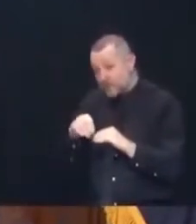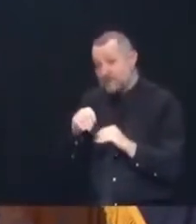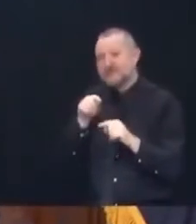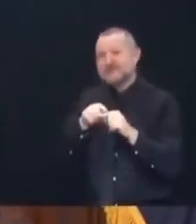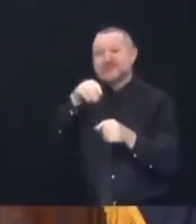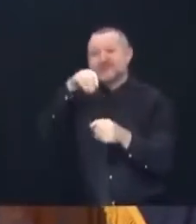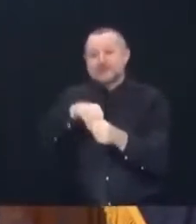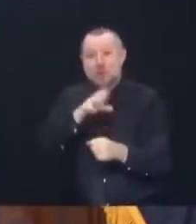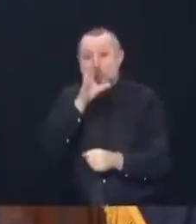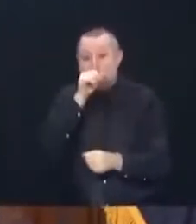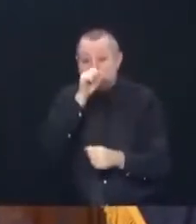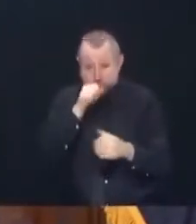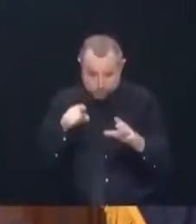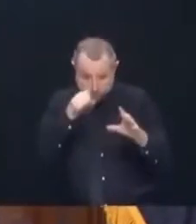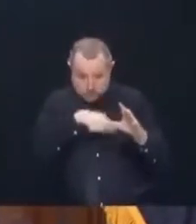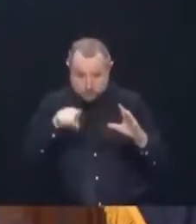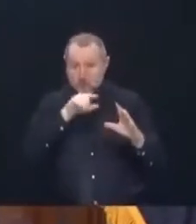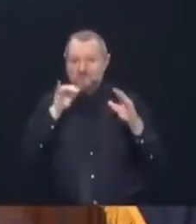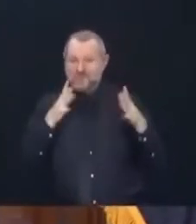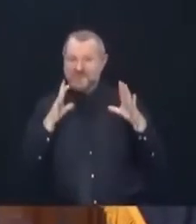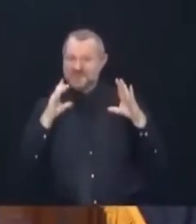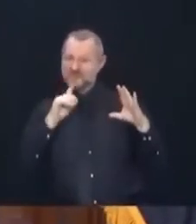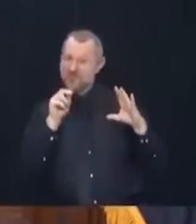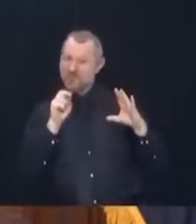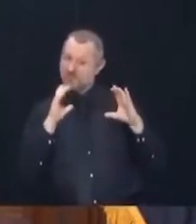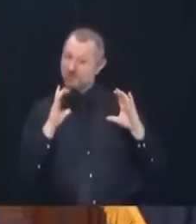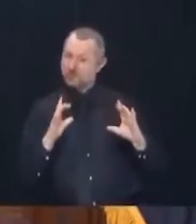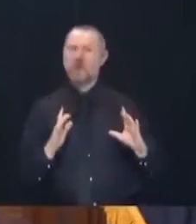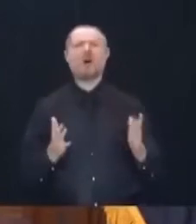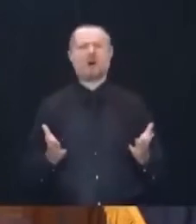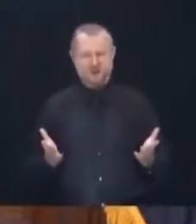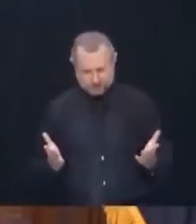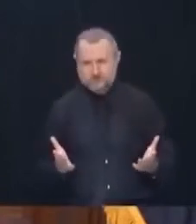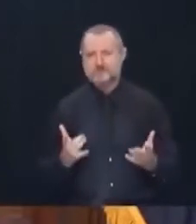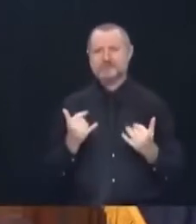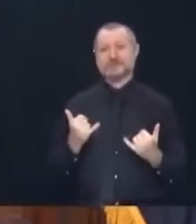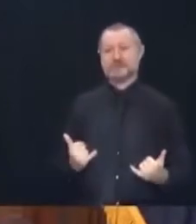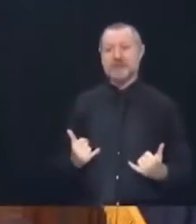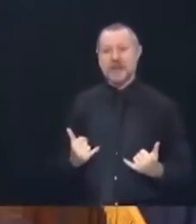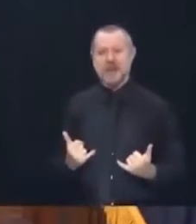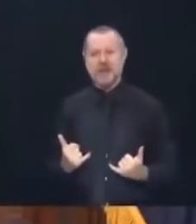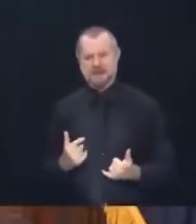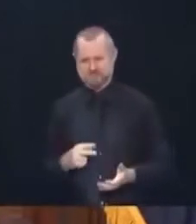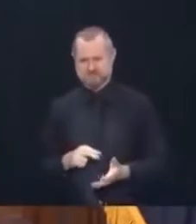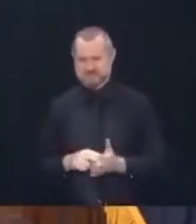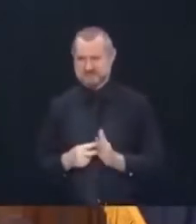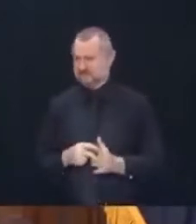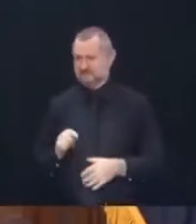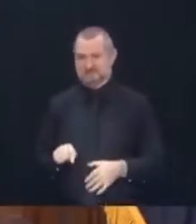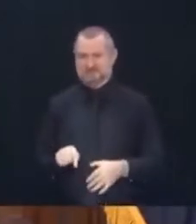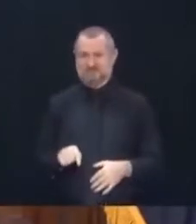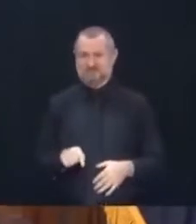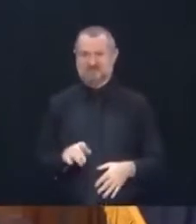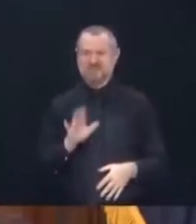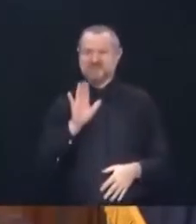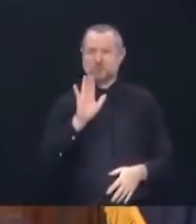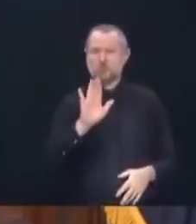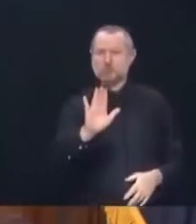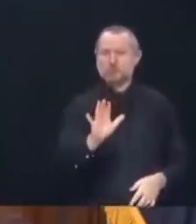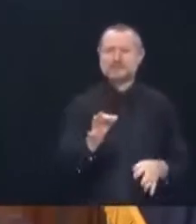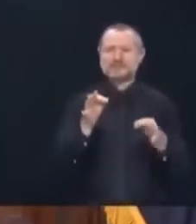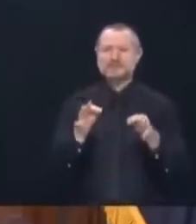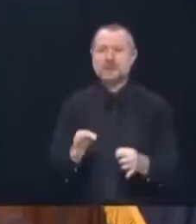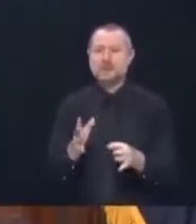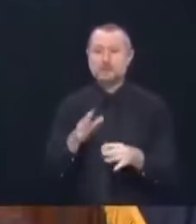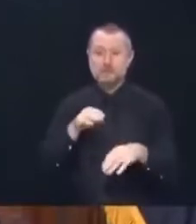zone. Because now it's saying the decision isn't just about a school. It's